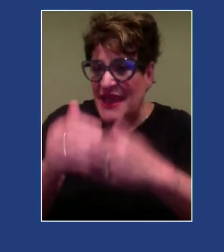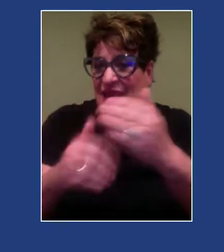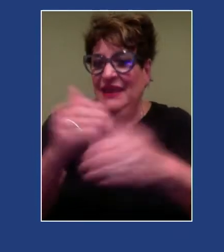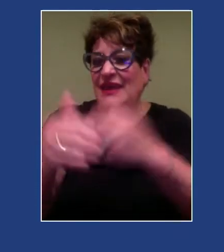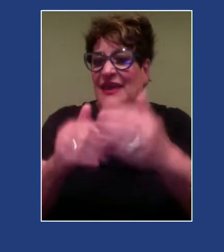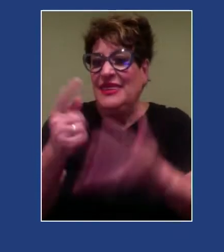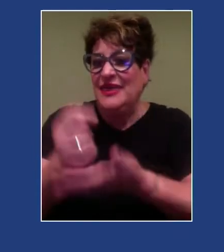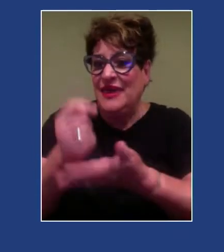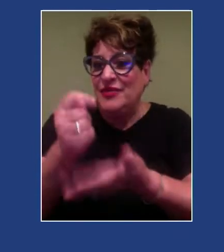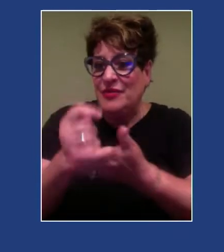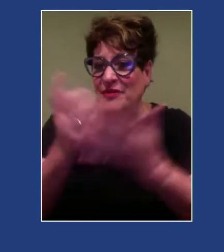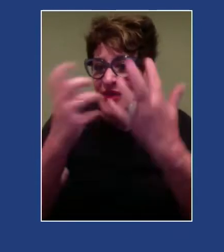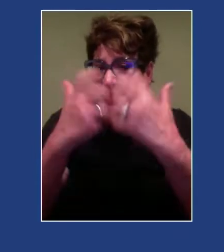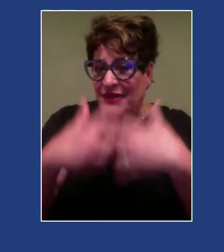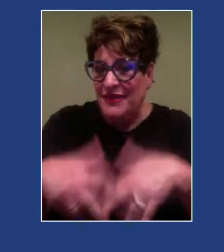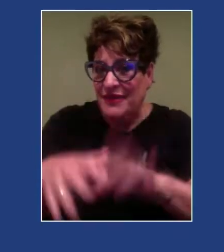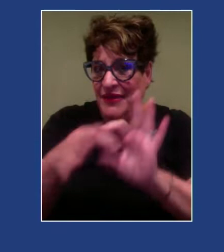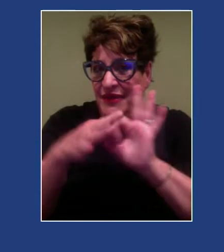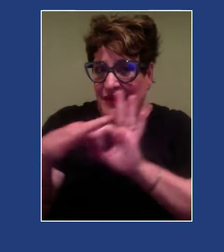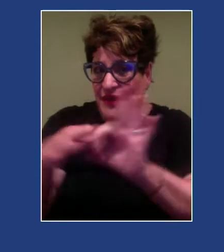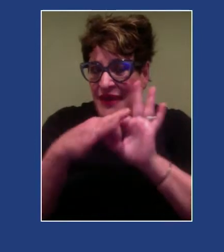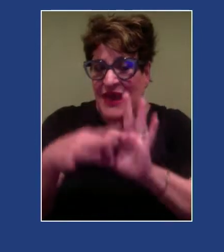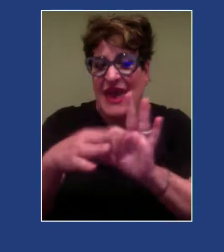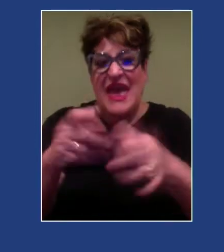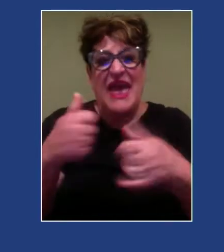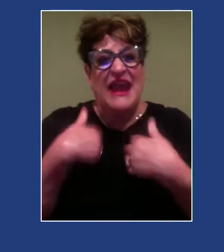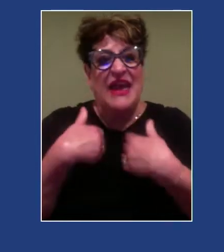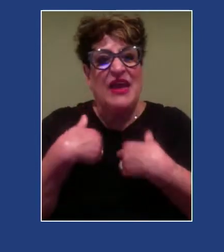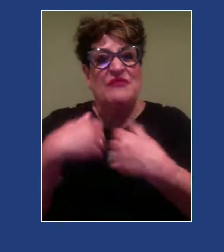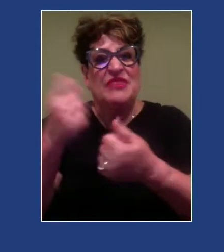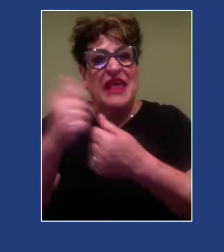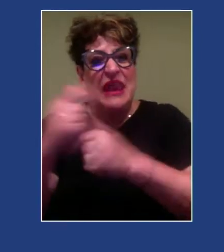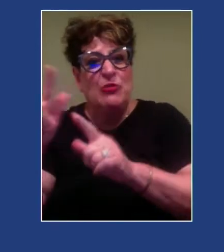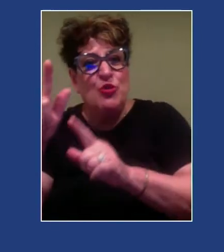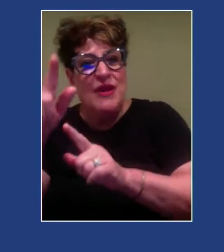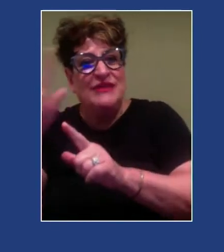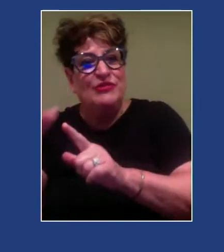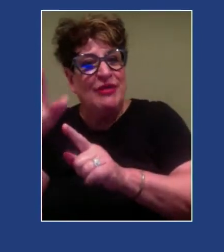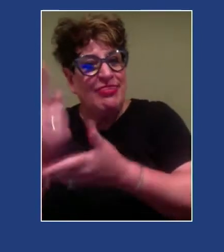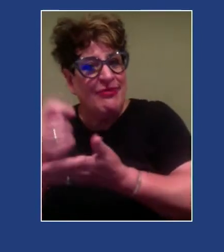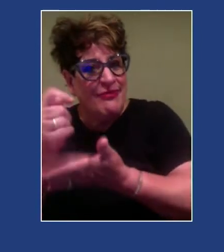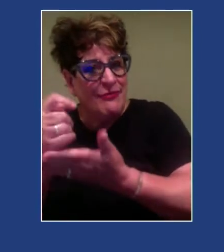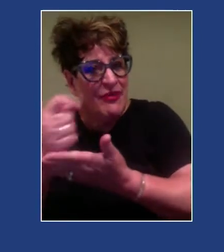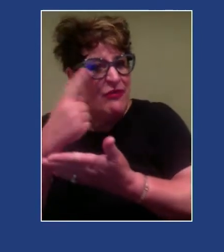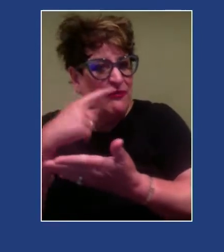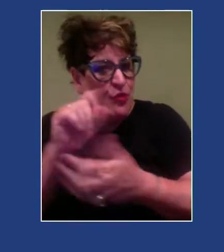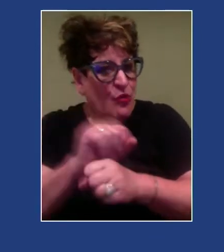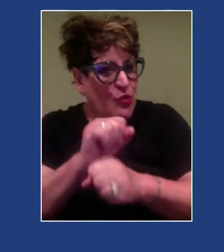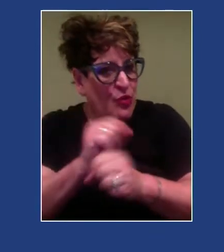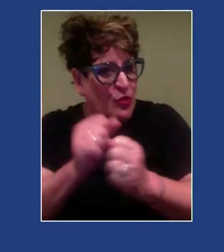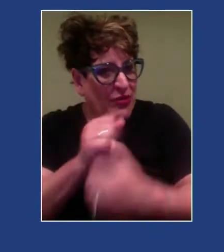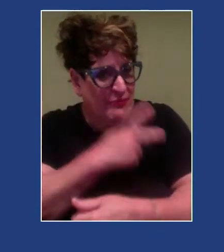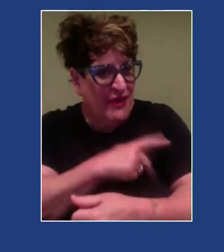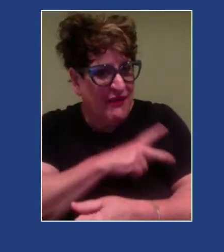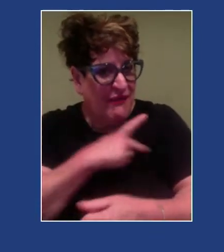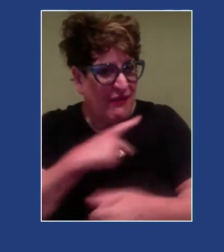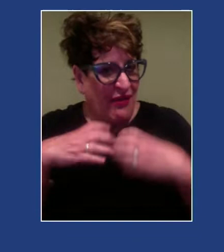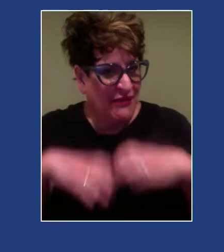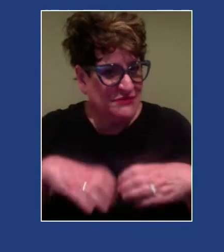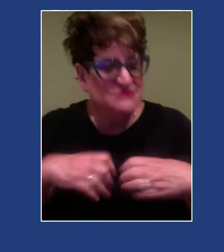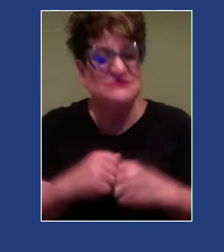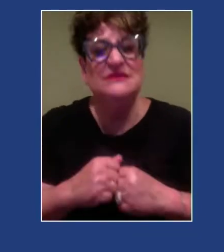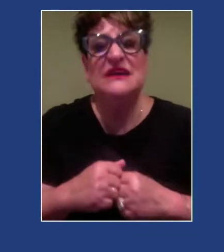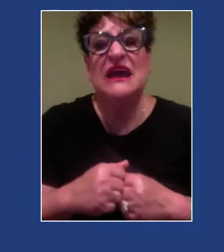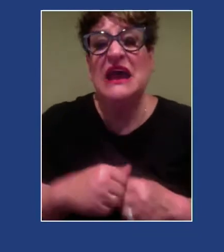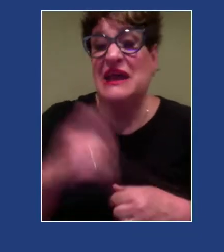-oriented therapies and theories in the work that doing with my clients. So back last year, June 2020,